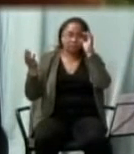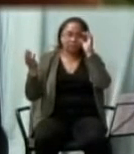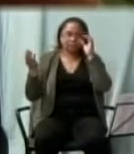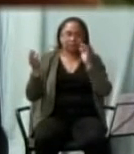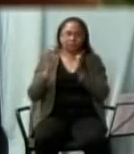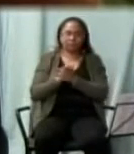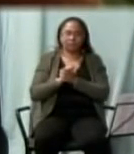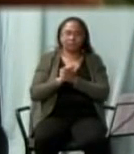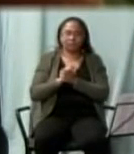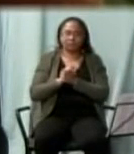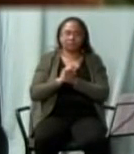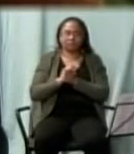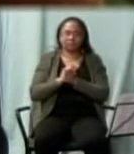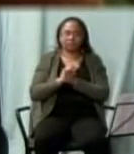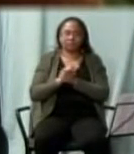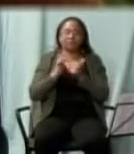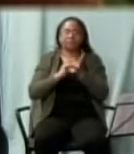country